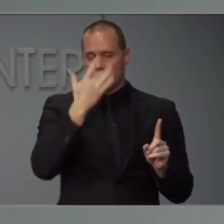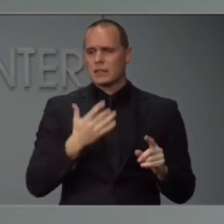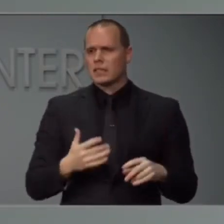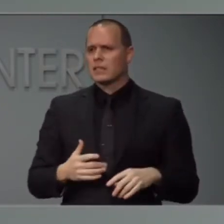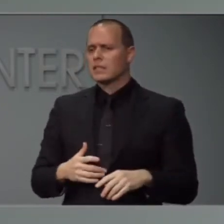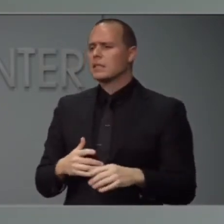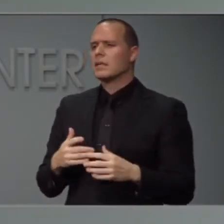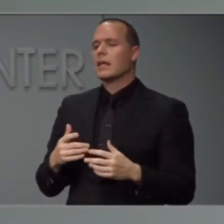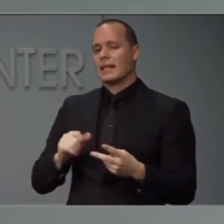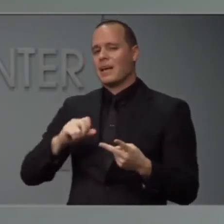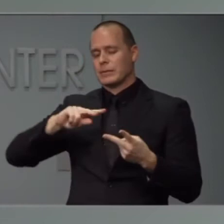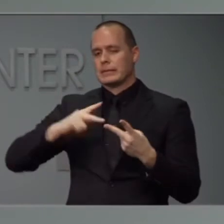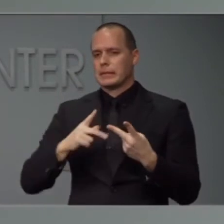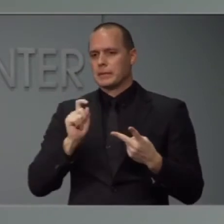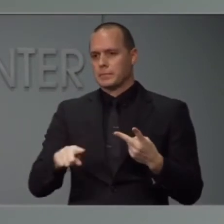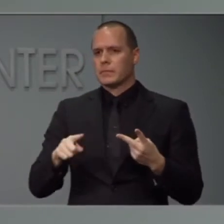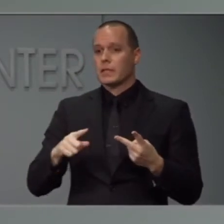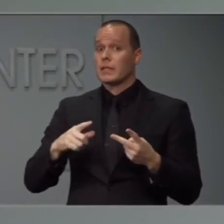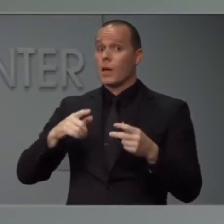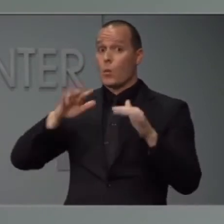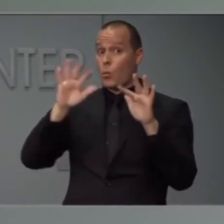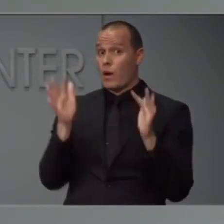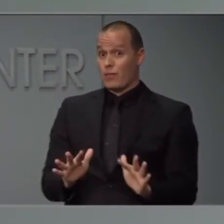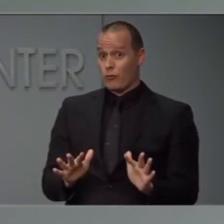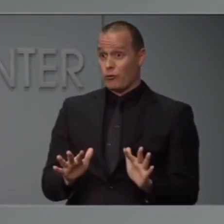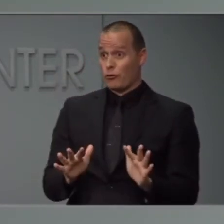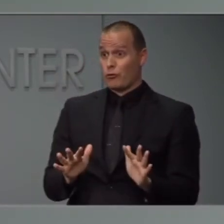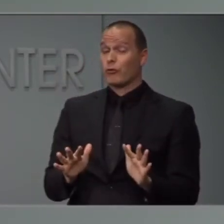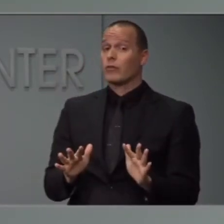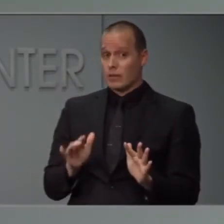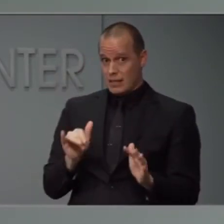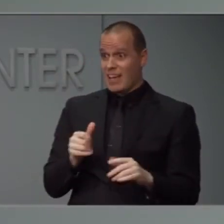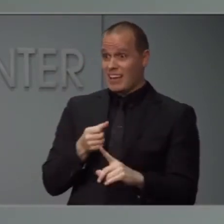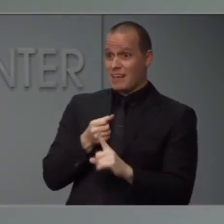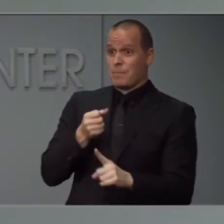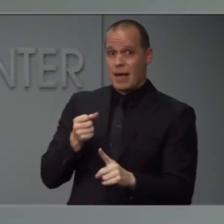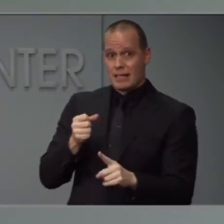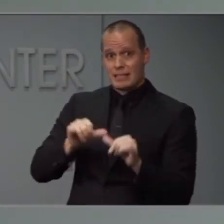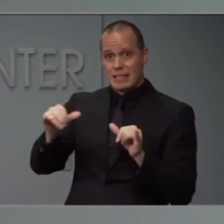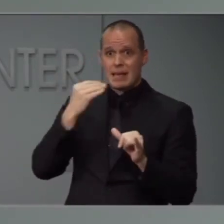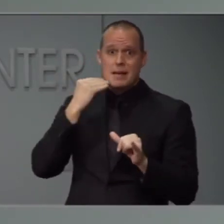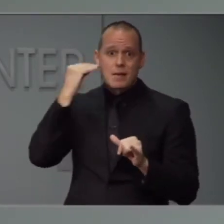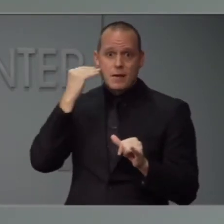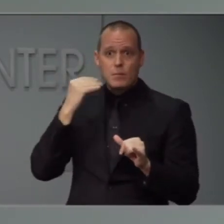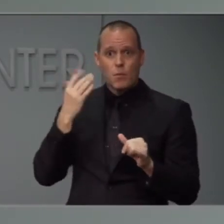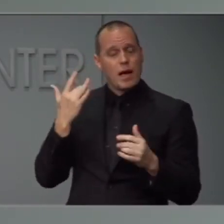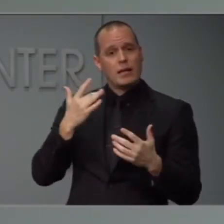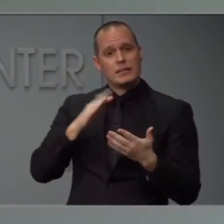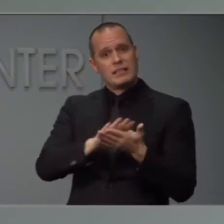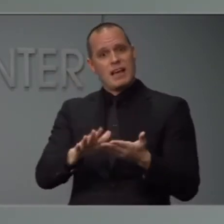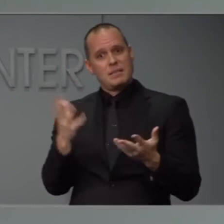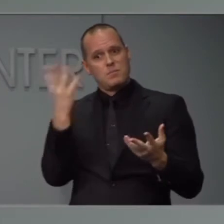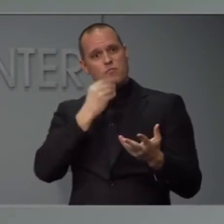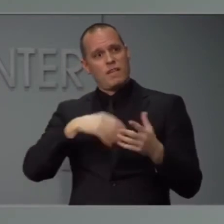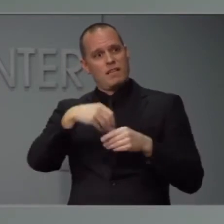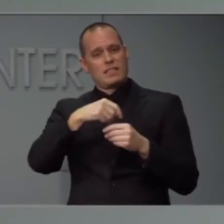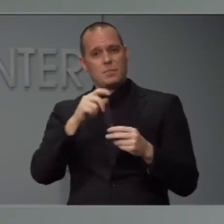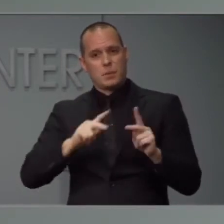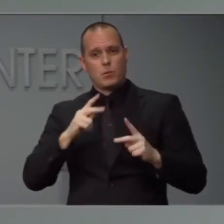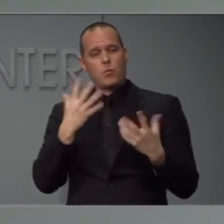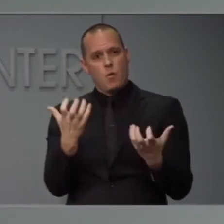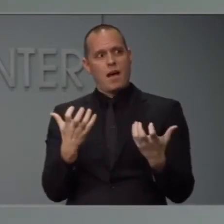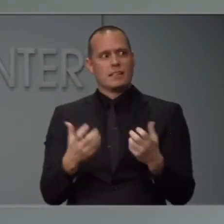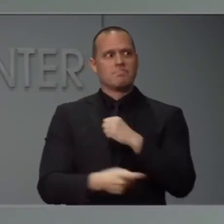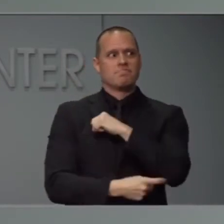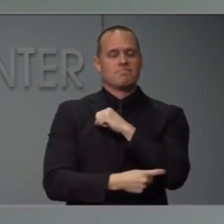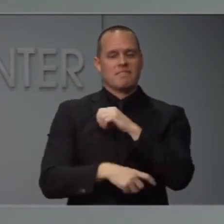impact do you think the change in weather coupled with the stay at home order will have on combating the virus? Thank you. Thank you, Andrea.